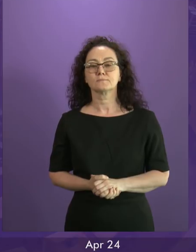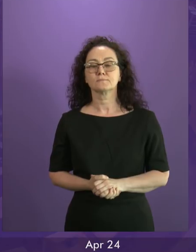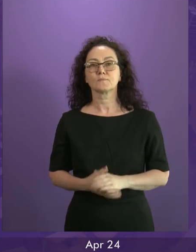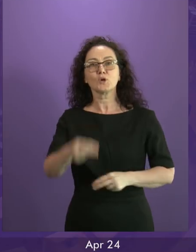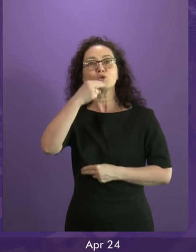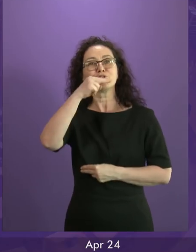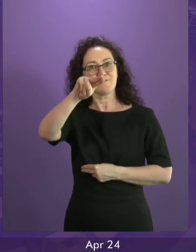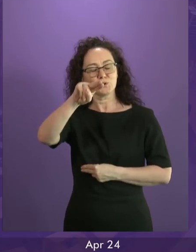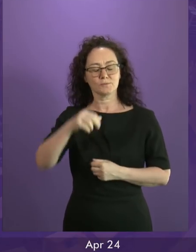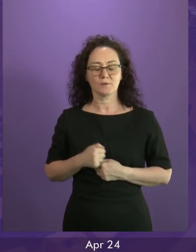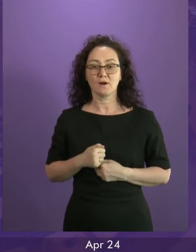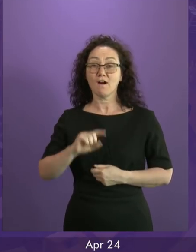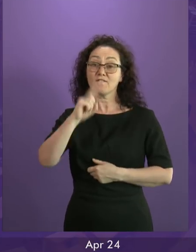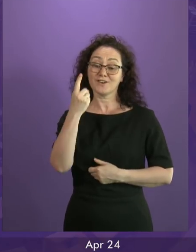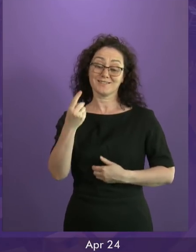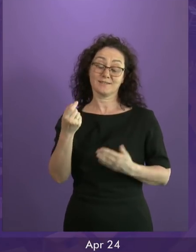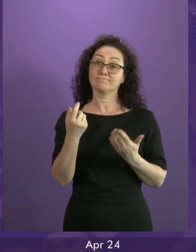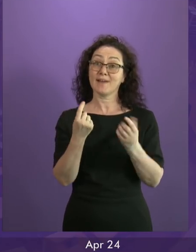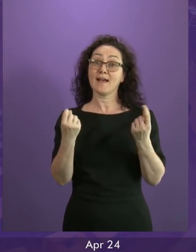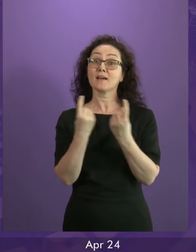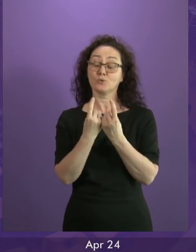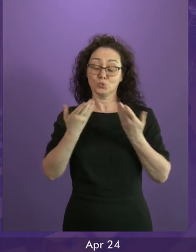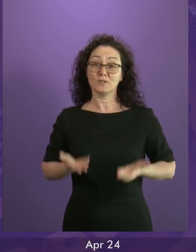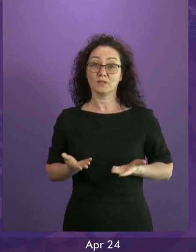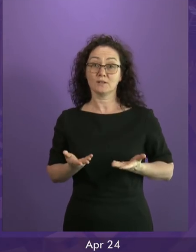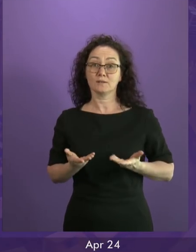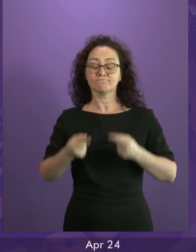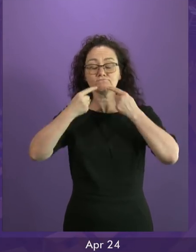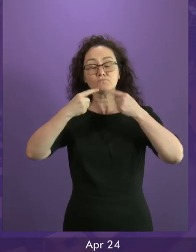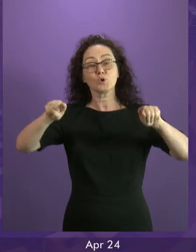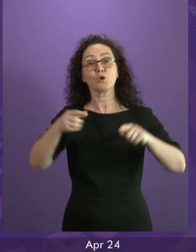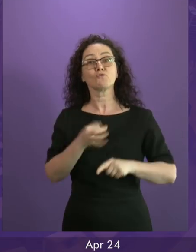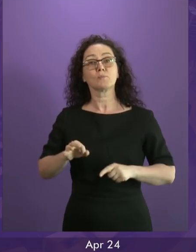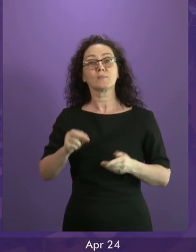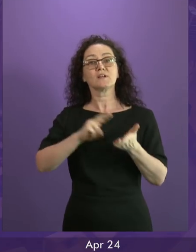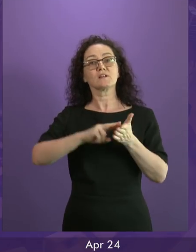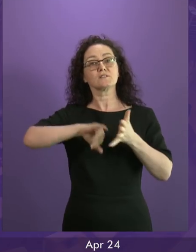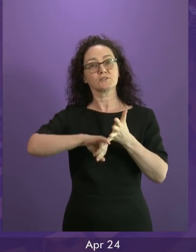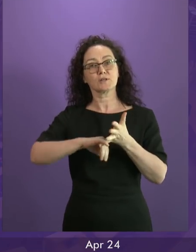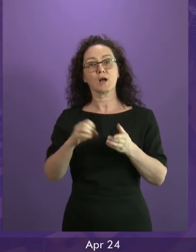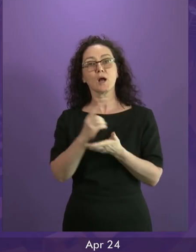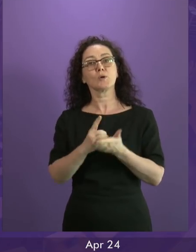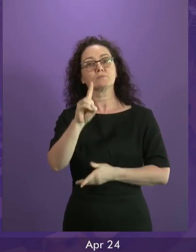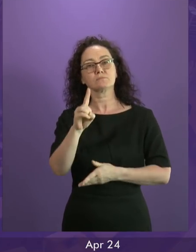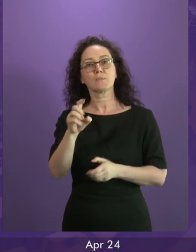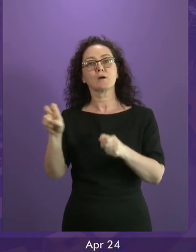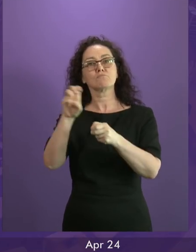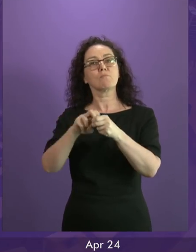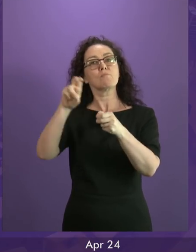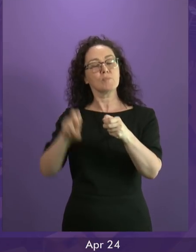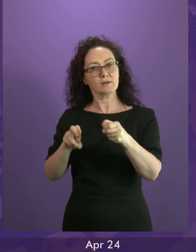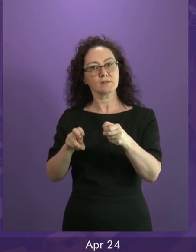Good afternoon. Our first item of business today is a statement by Nicola Sturgeon on Brexit and Scotland's future.